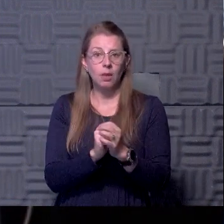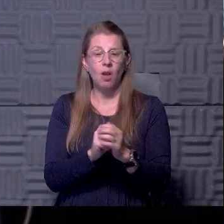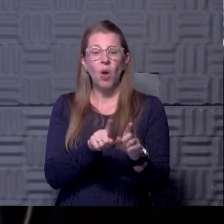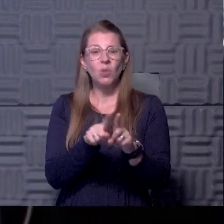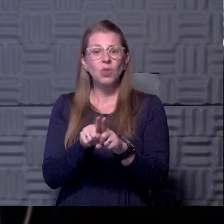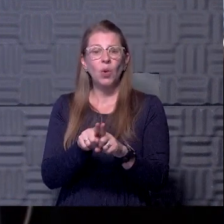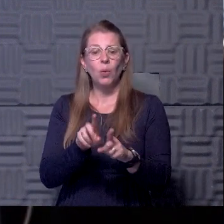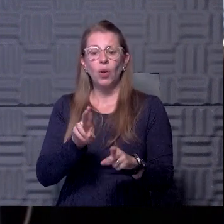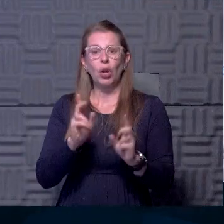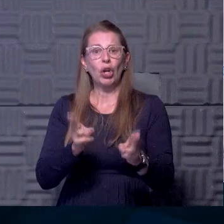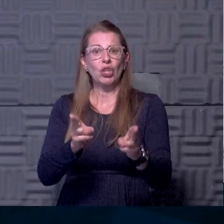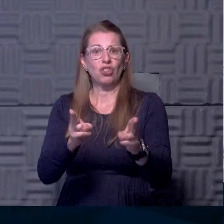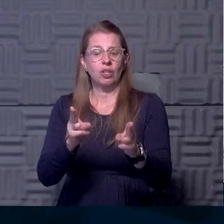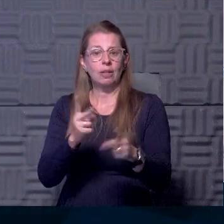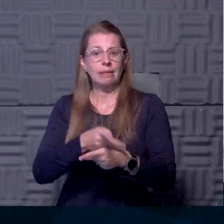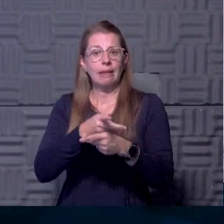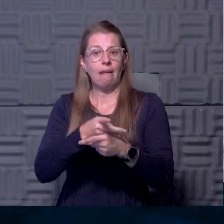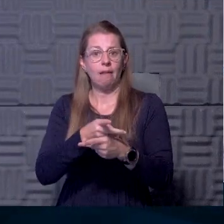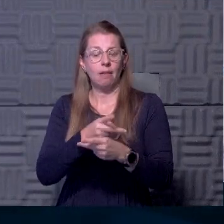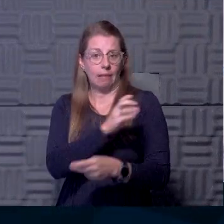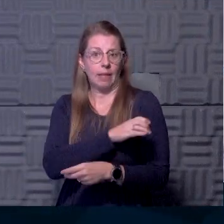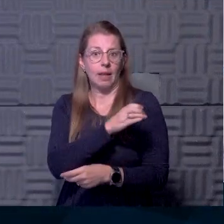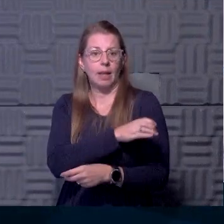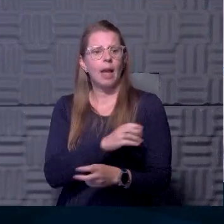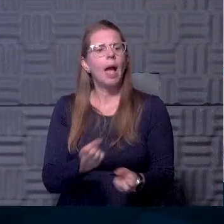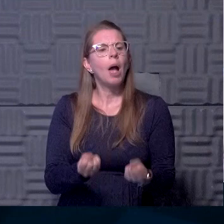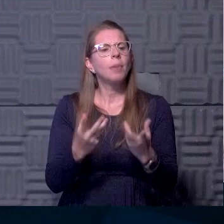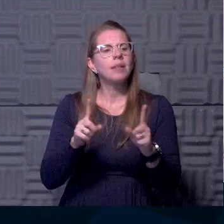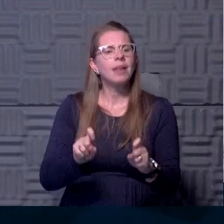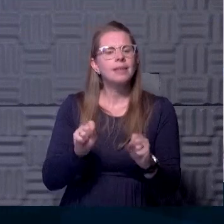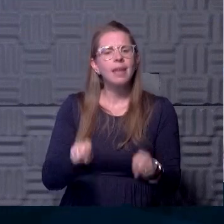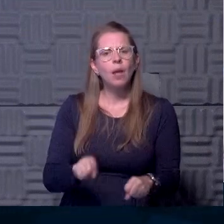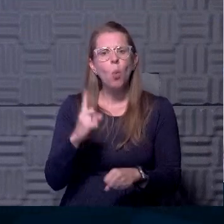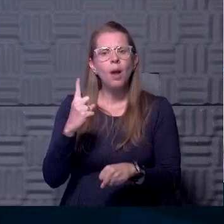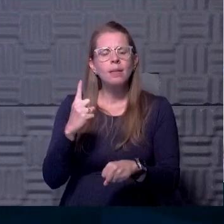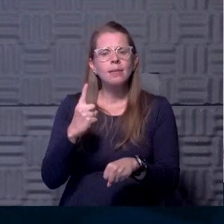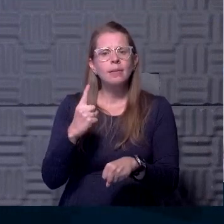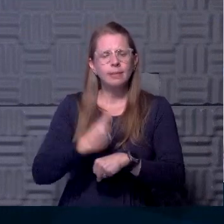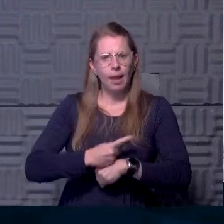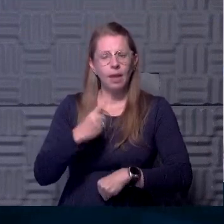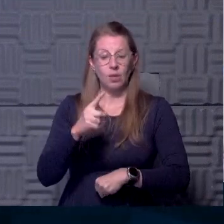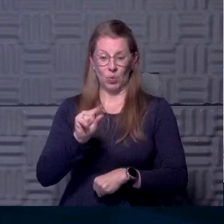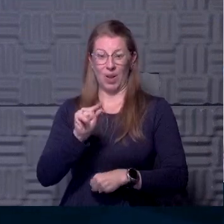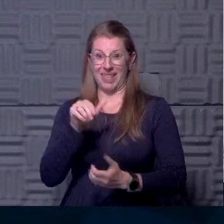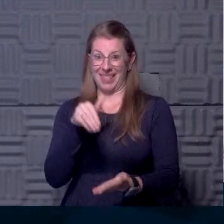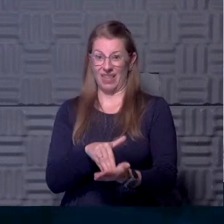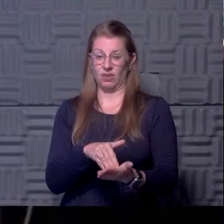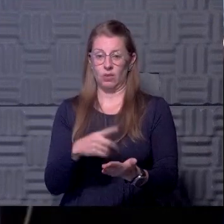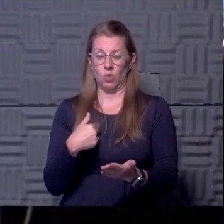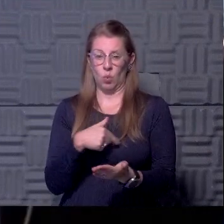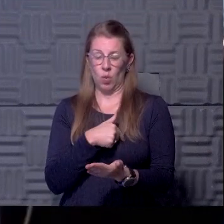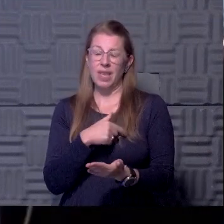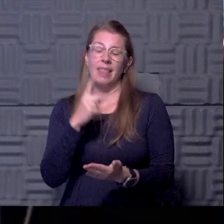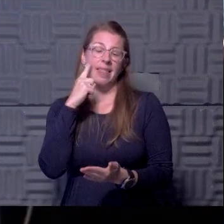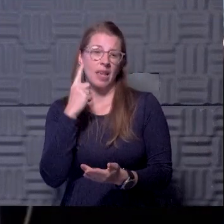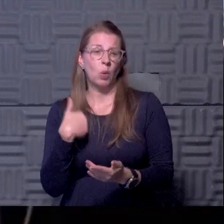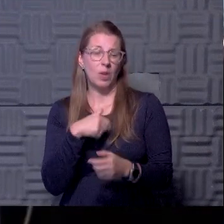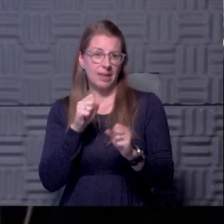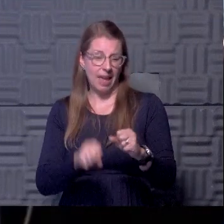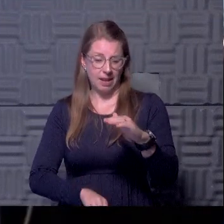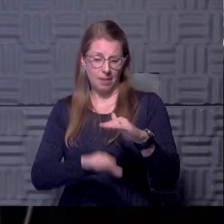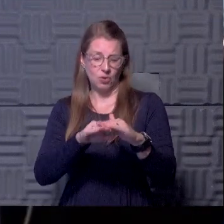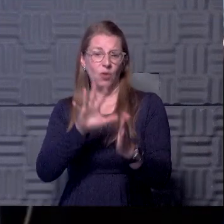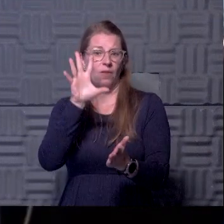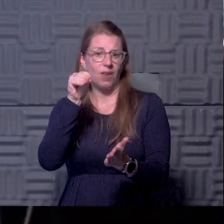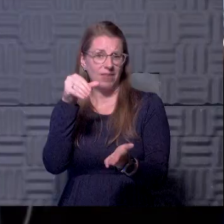clinics. How many can you do a day? 20,000. Uh, and we're ramping up to, we think we can get to 50